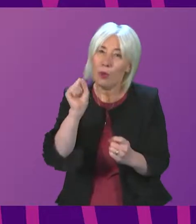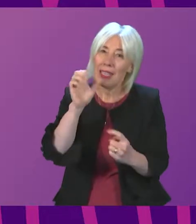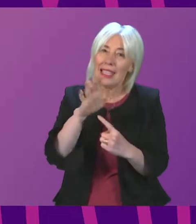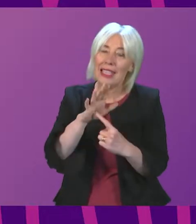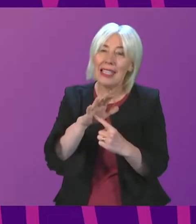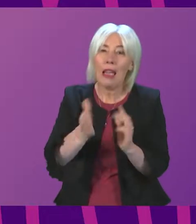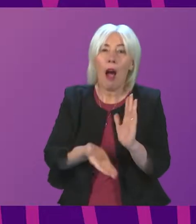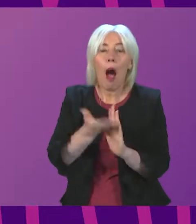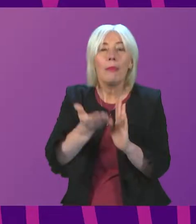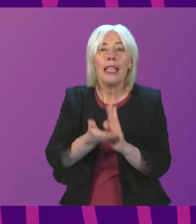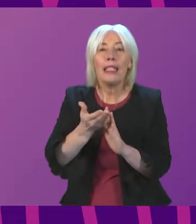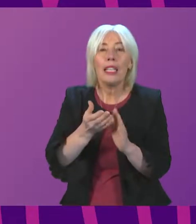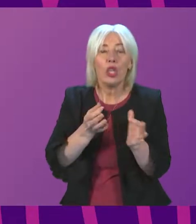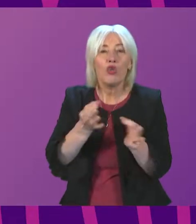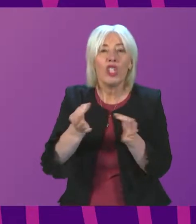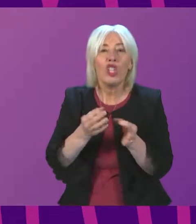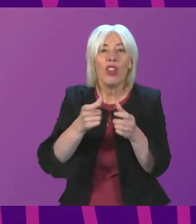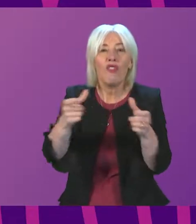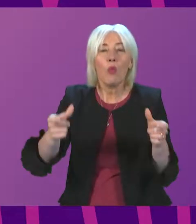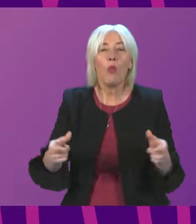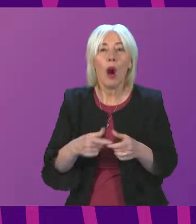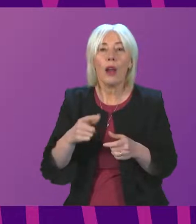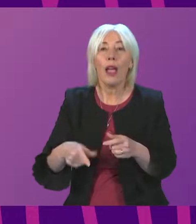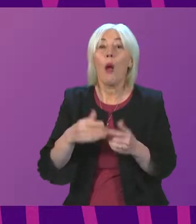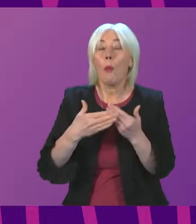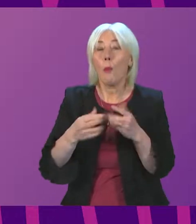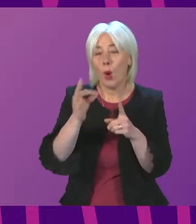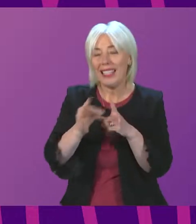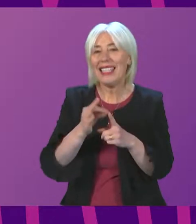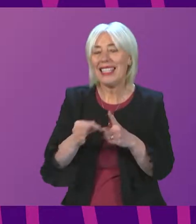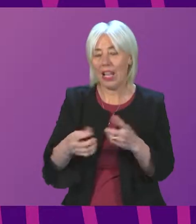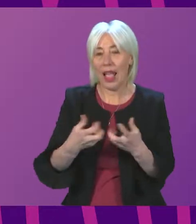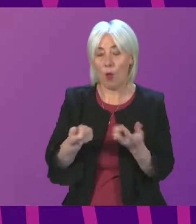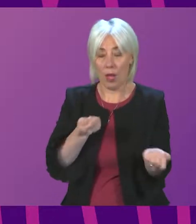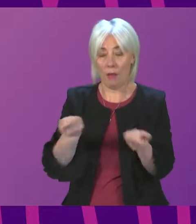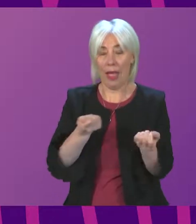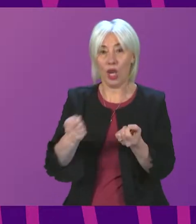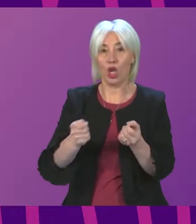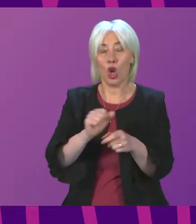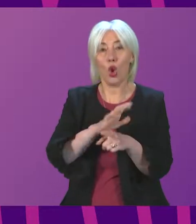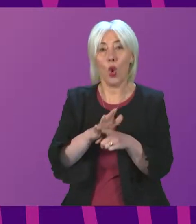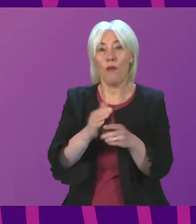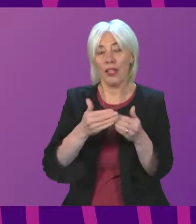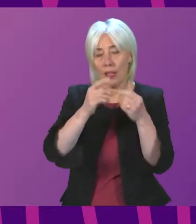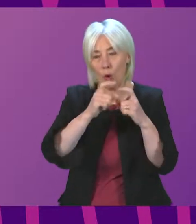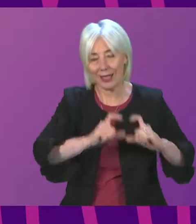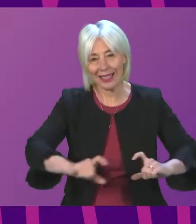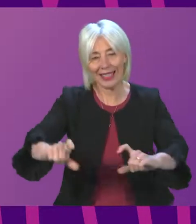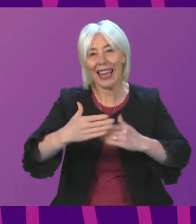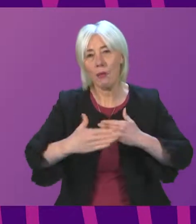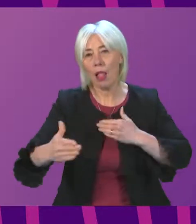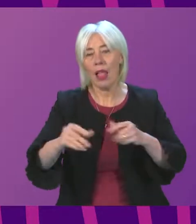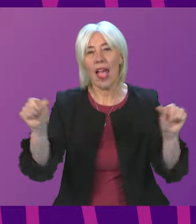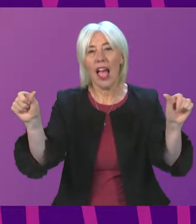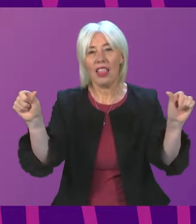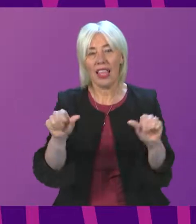updated strategic framework, which will set out in greater detail our approach to managing COVID more sustainably and less restrictively